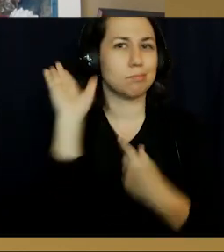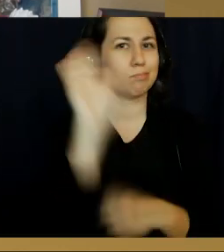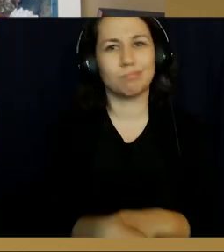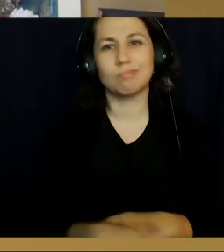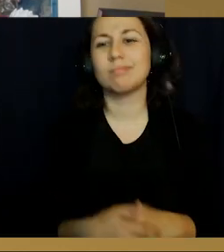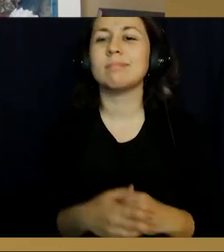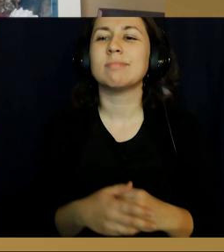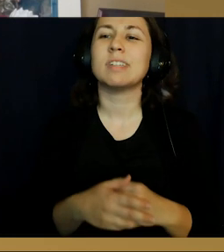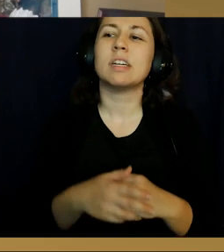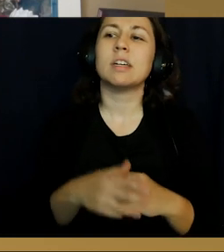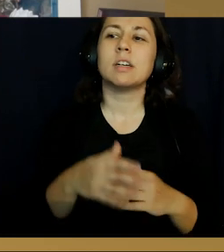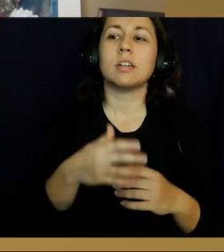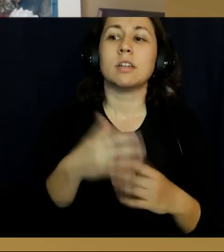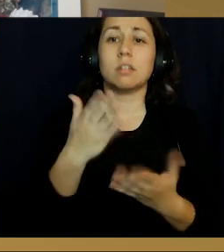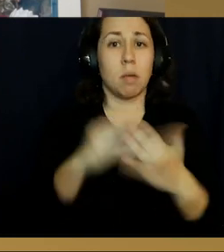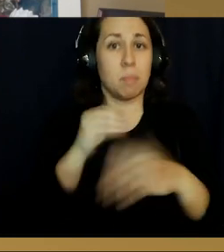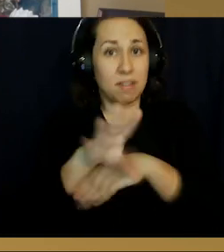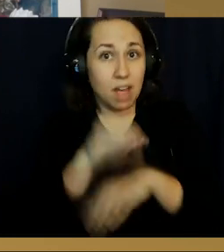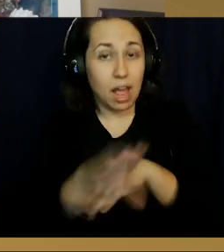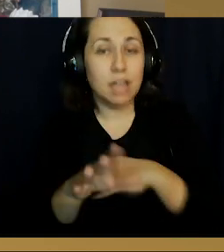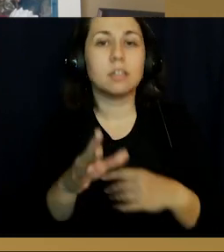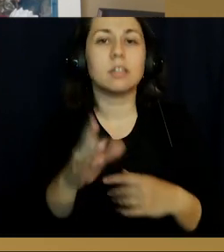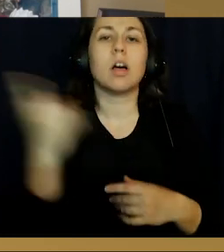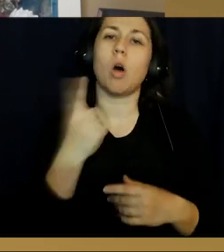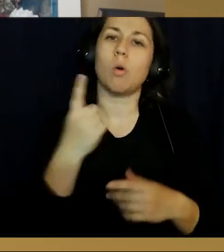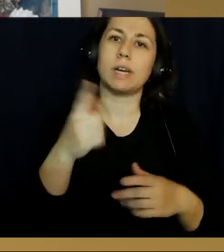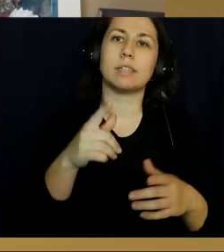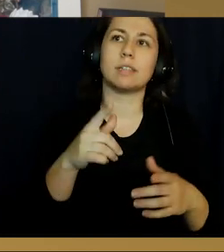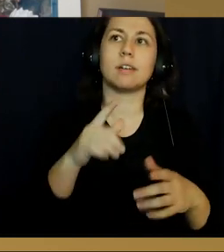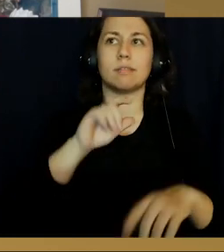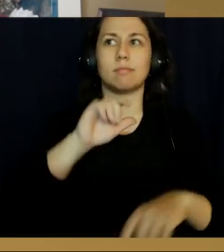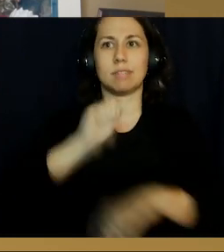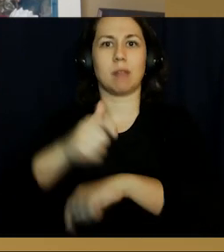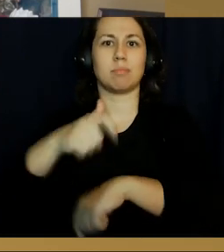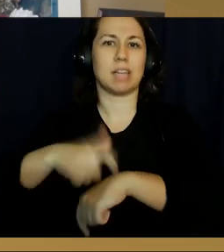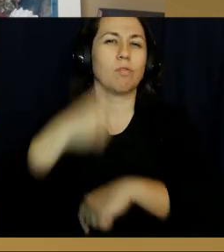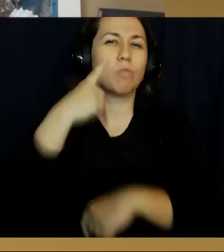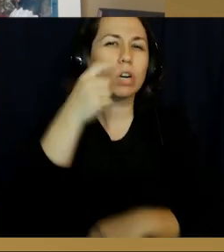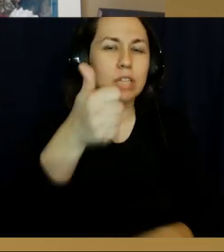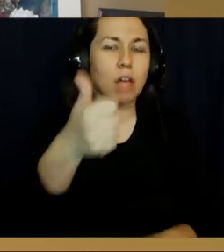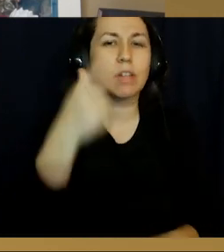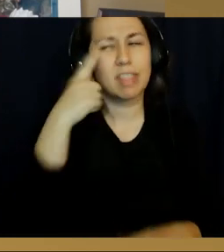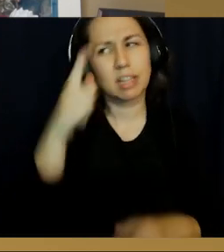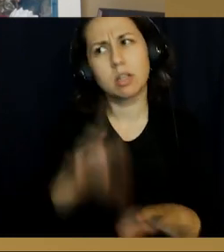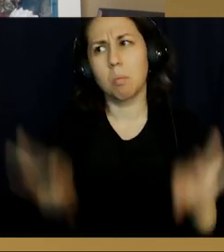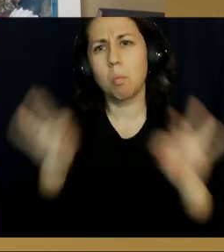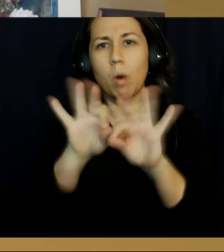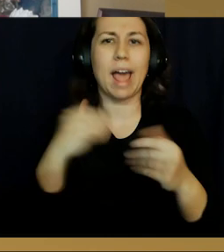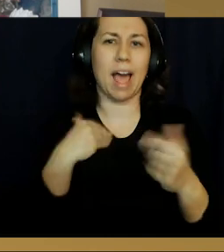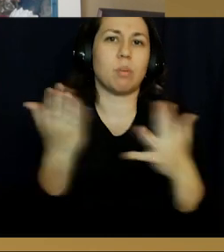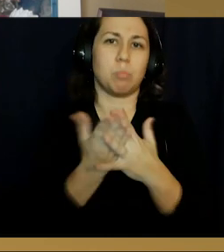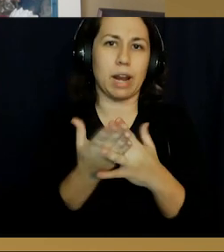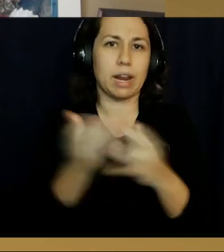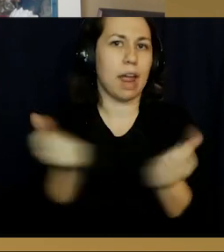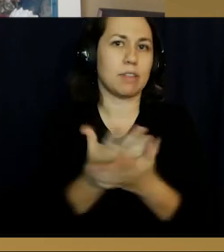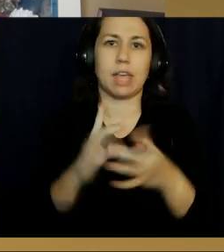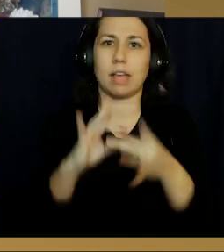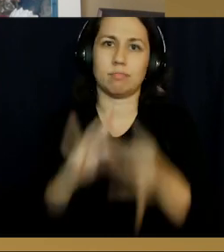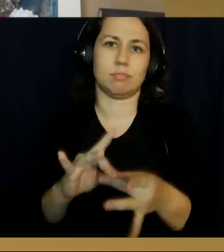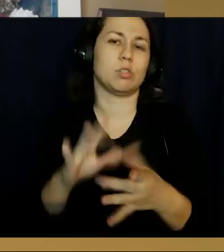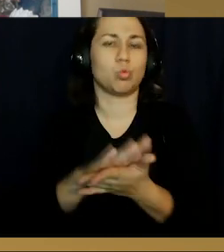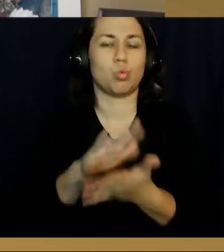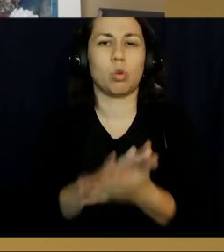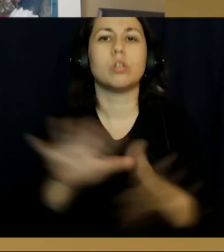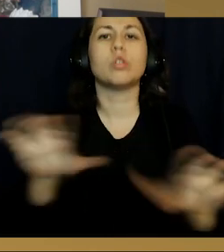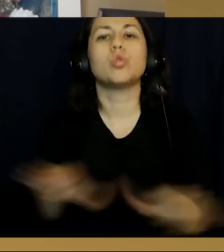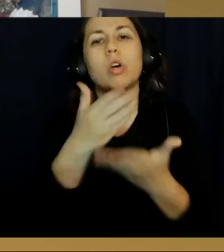like to thank my parents for being supportive of me the whole way. Some advice I would definitely have would be to always have some time aside for yourself, just because I